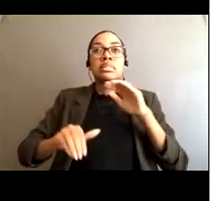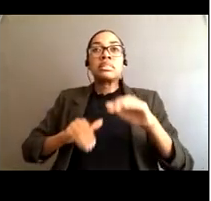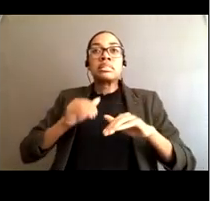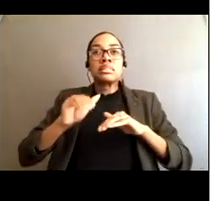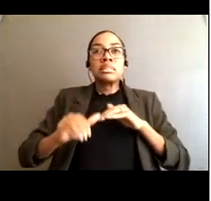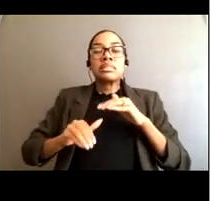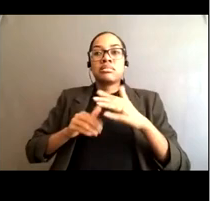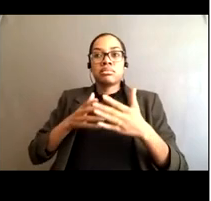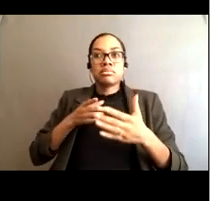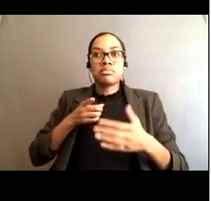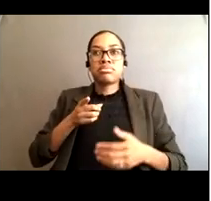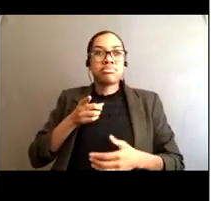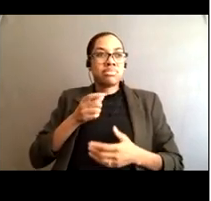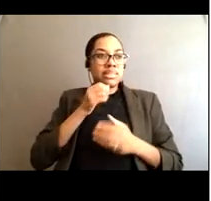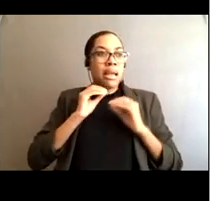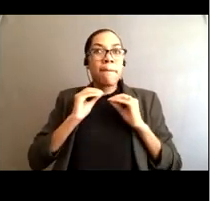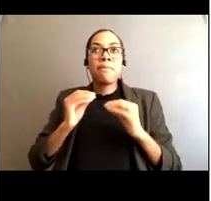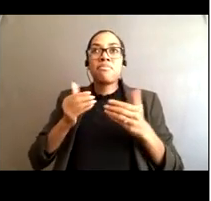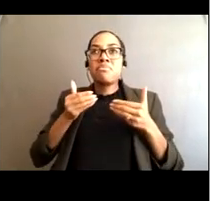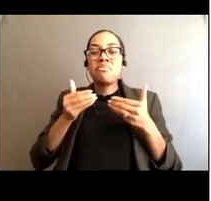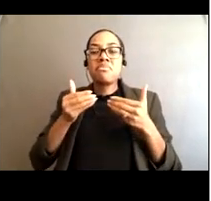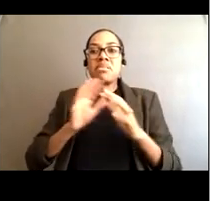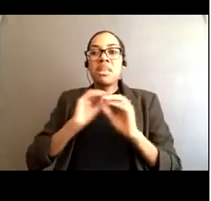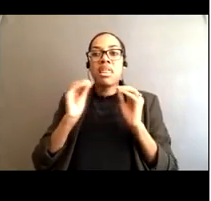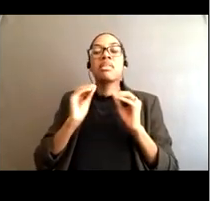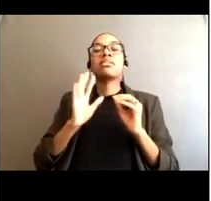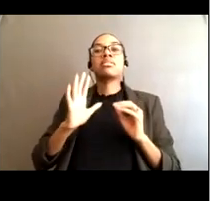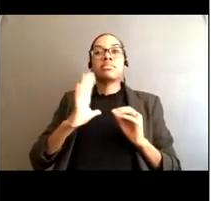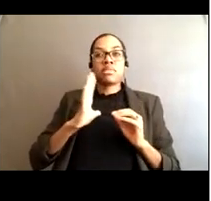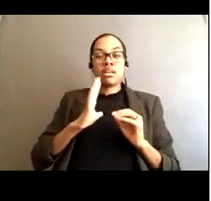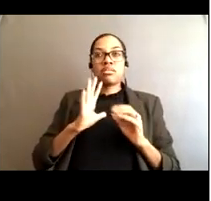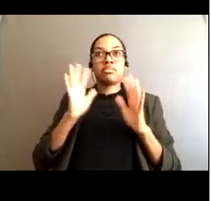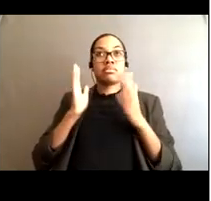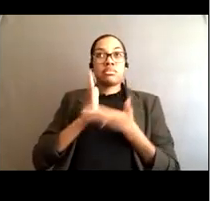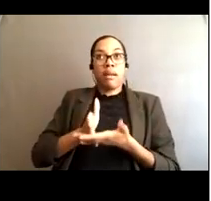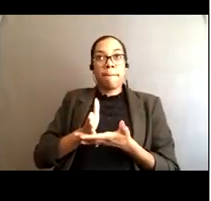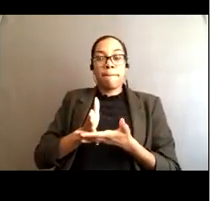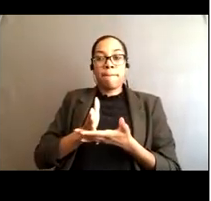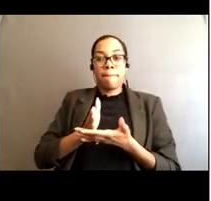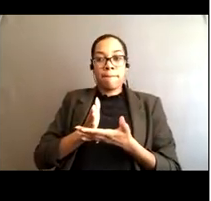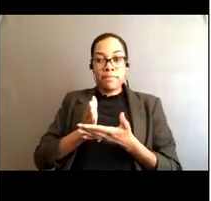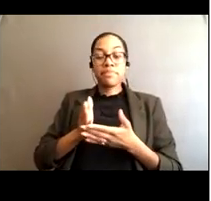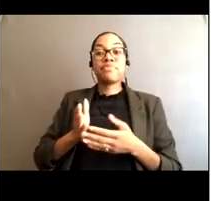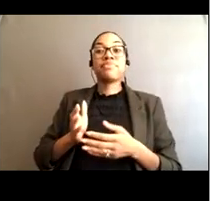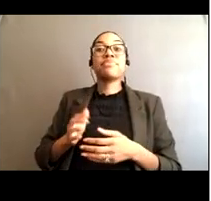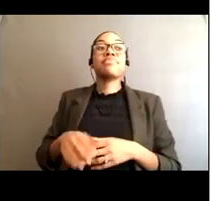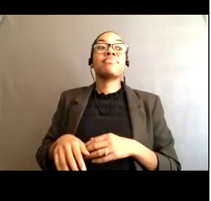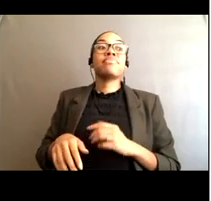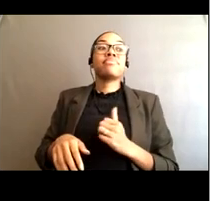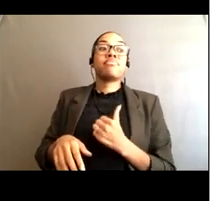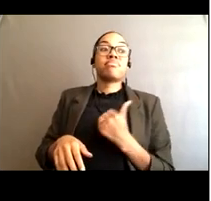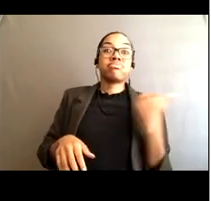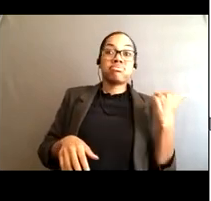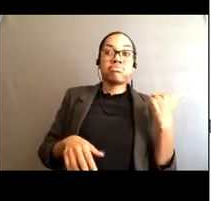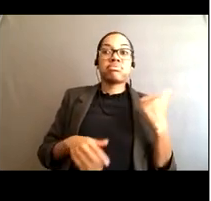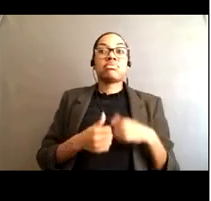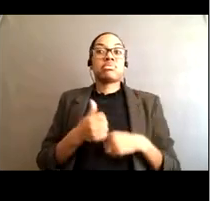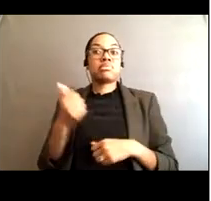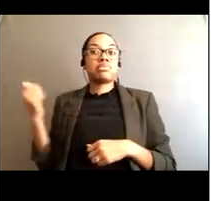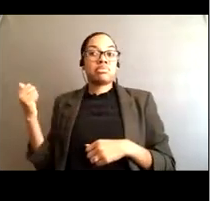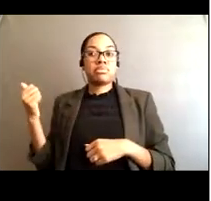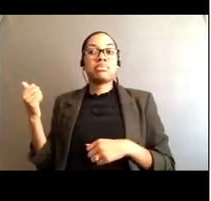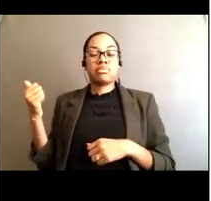further and further from shore. Your best options are to swim parallel to shore either